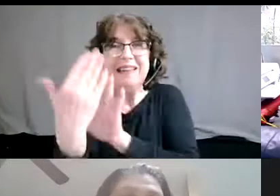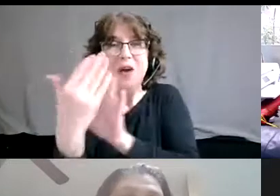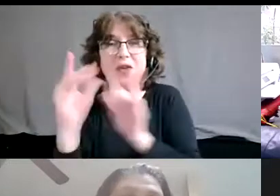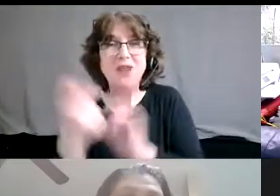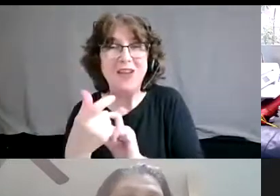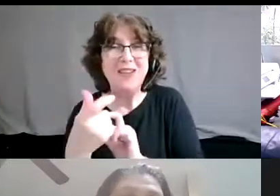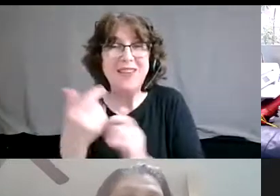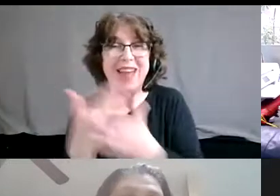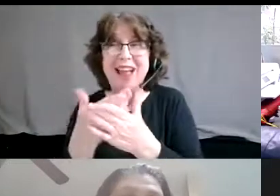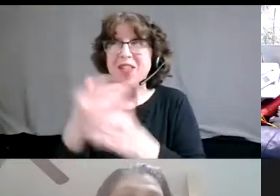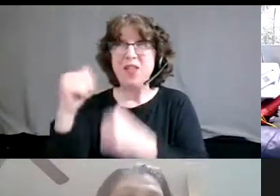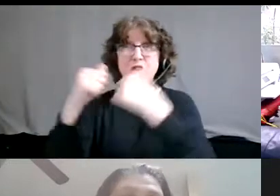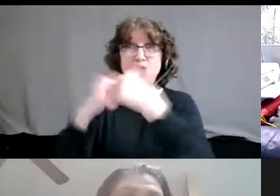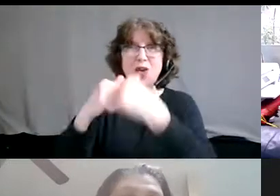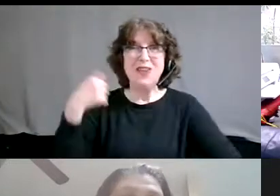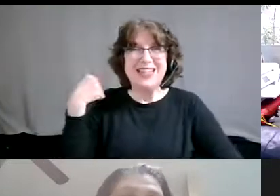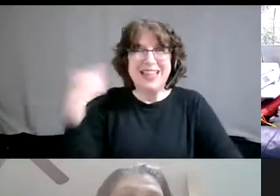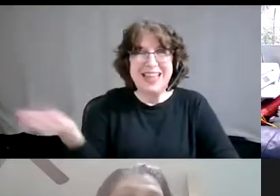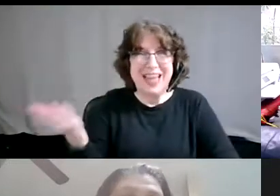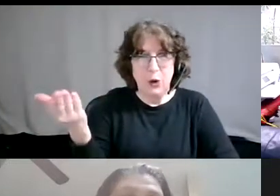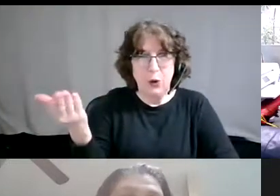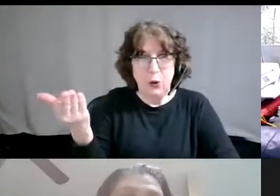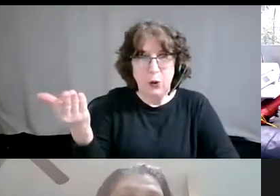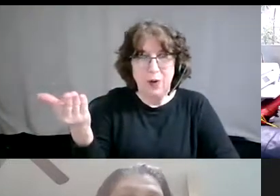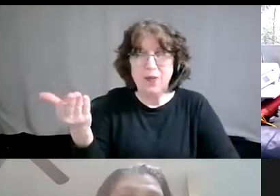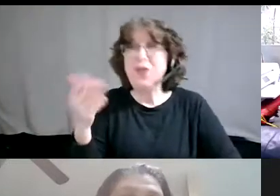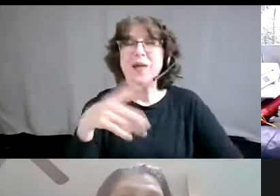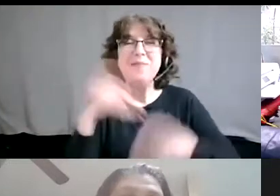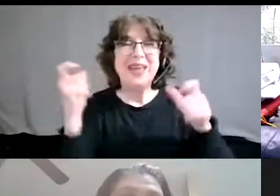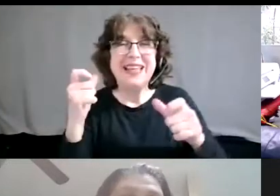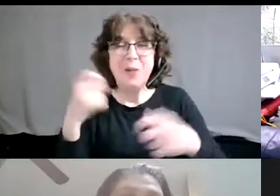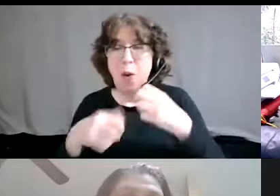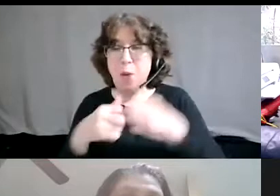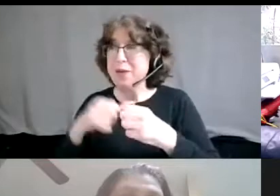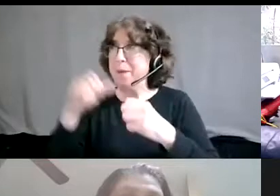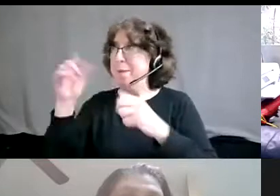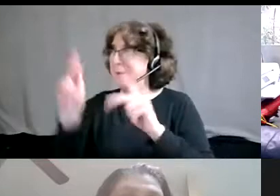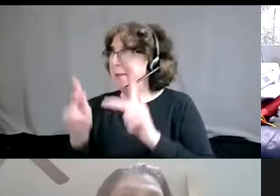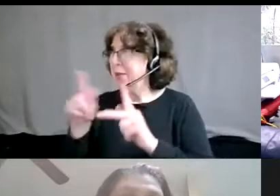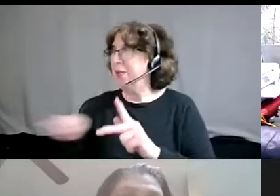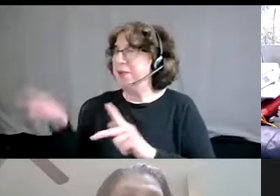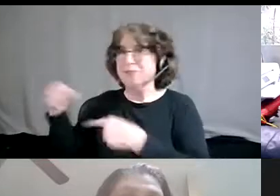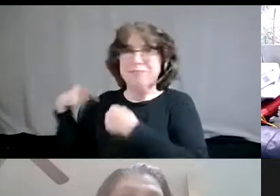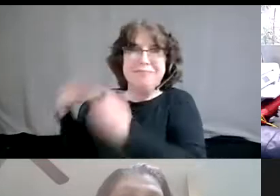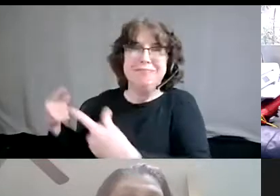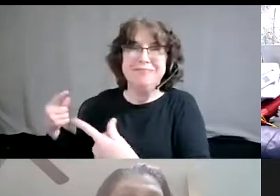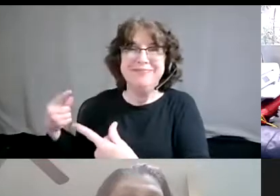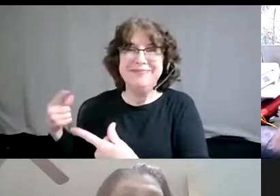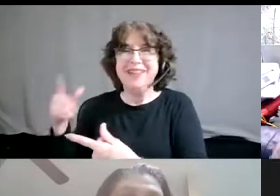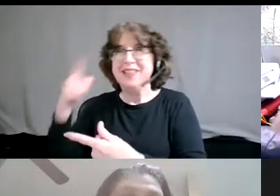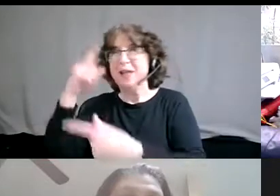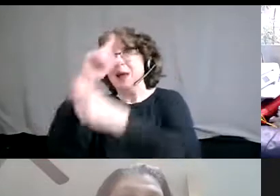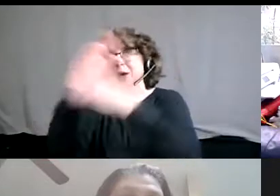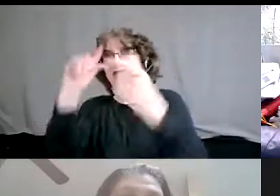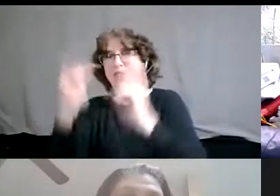standing. so one of the biggest difficulties with folks and sort of the change management of this is that, um, folks are like,